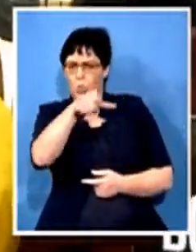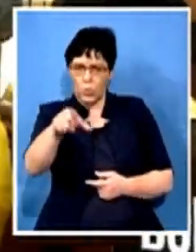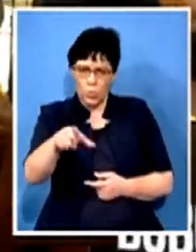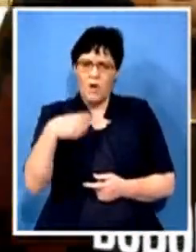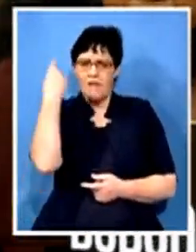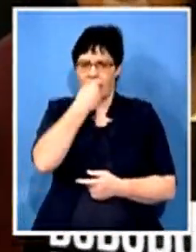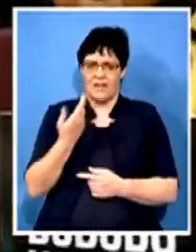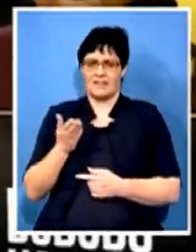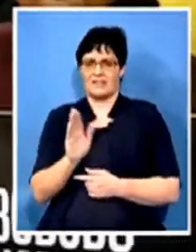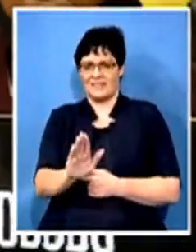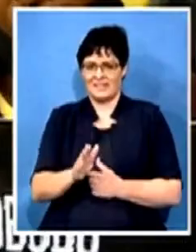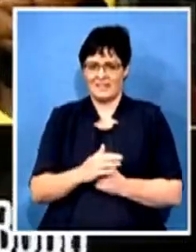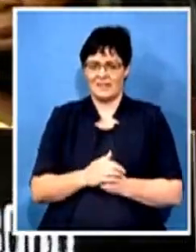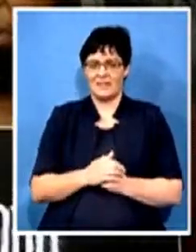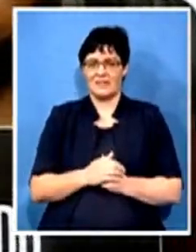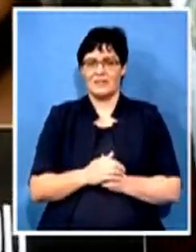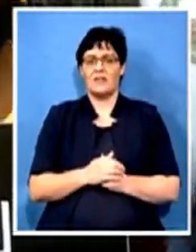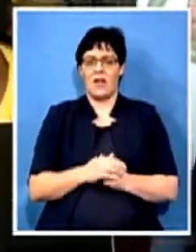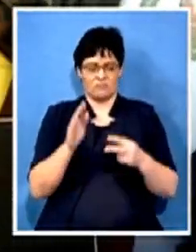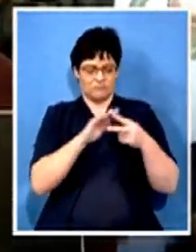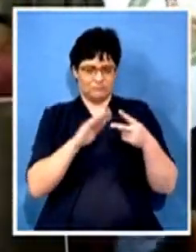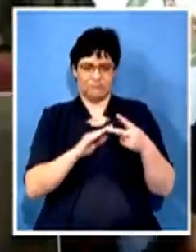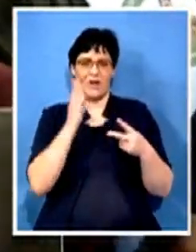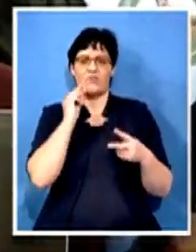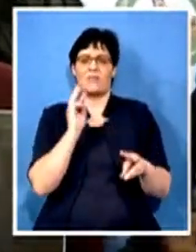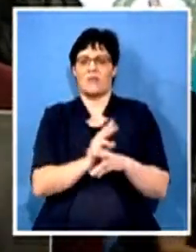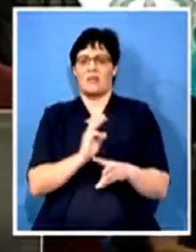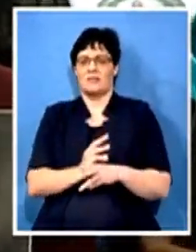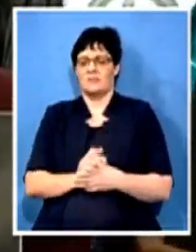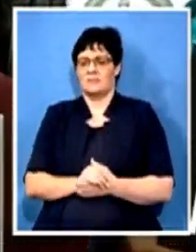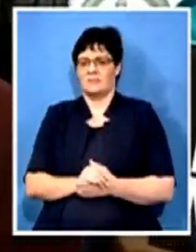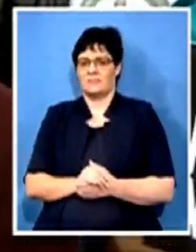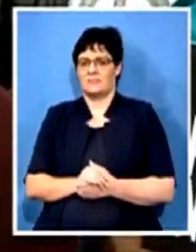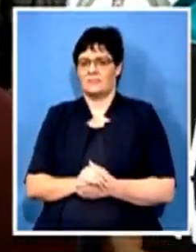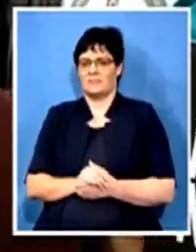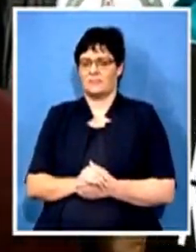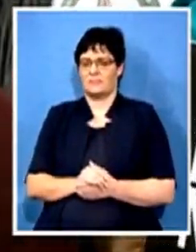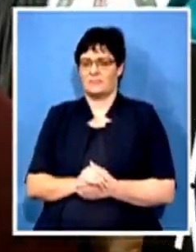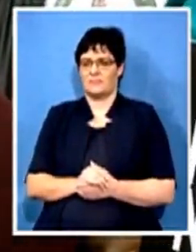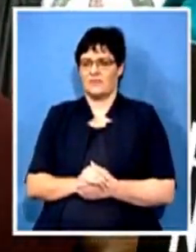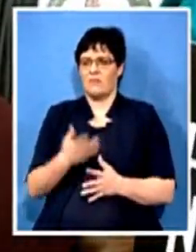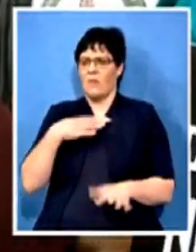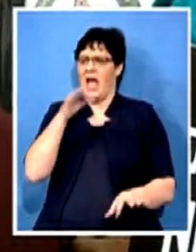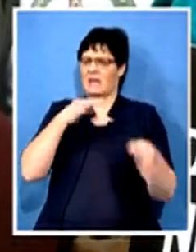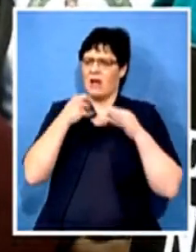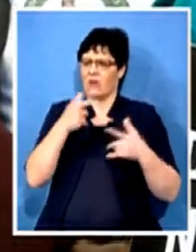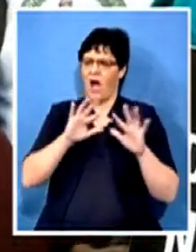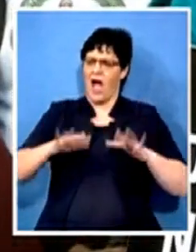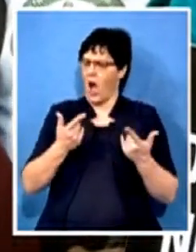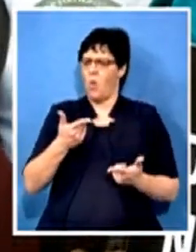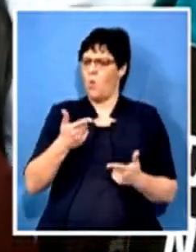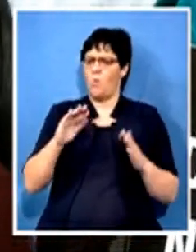to two of the grannies. But if you it's the same thing, you know, this is state you know, this is